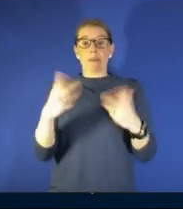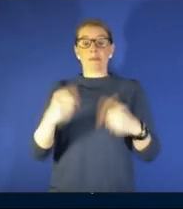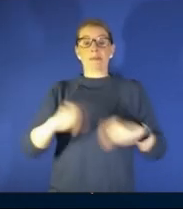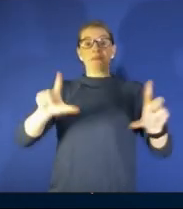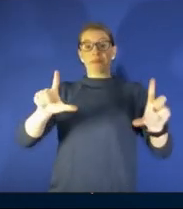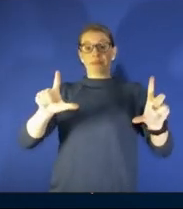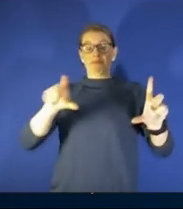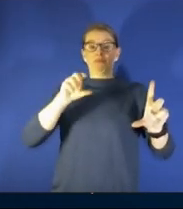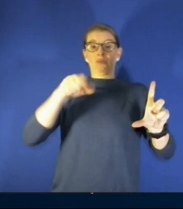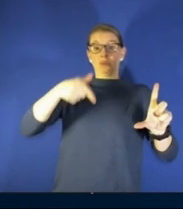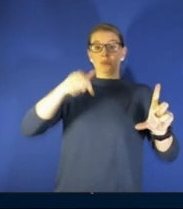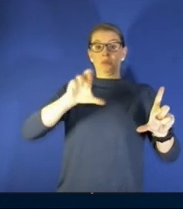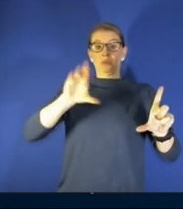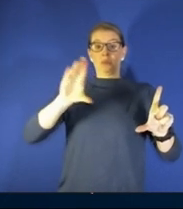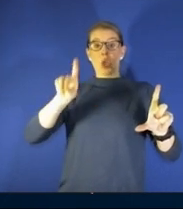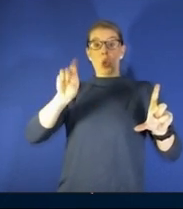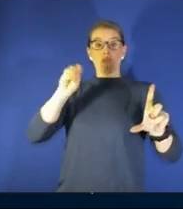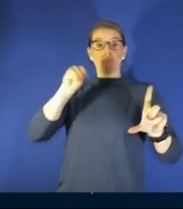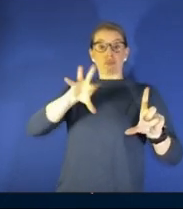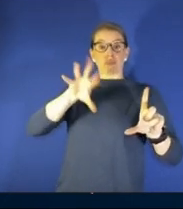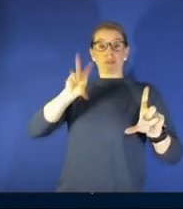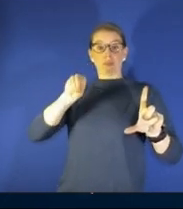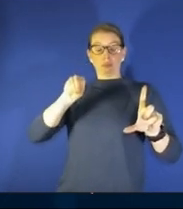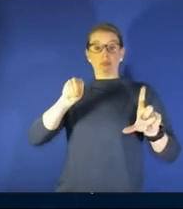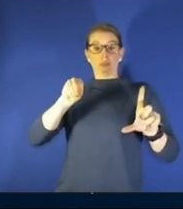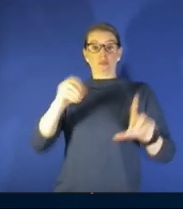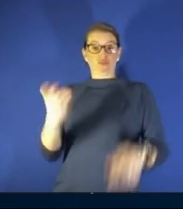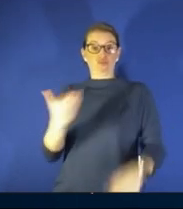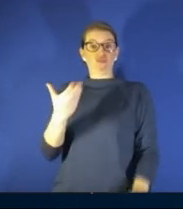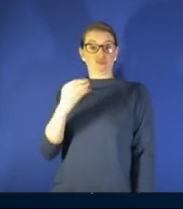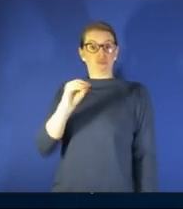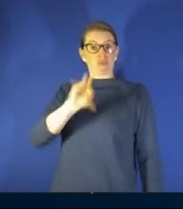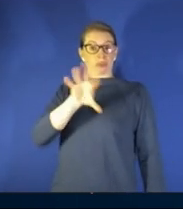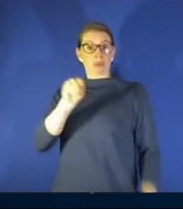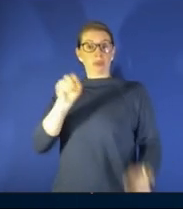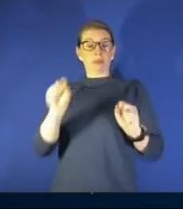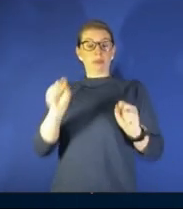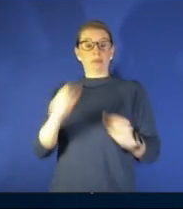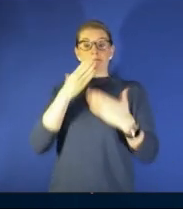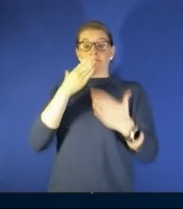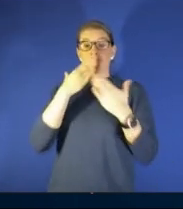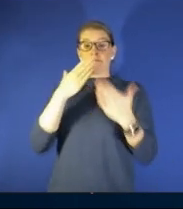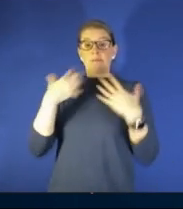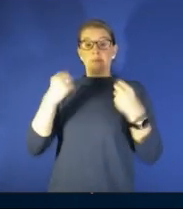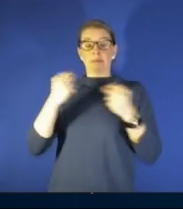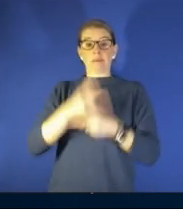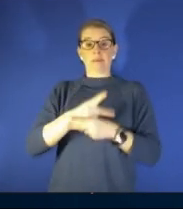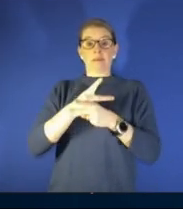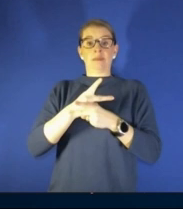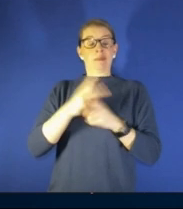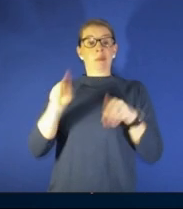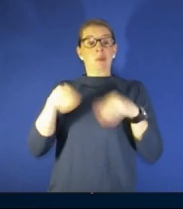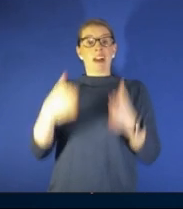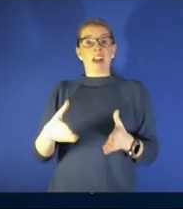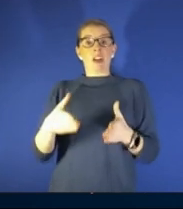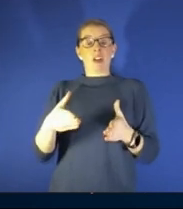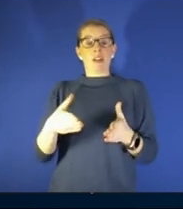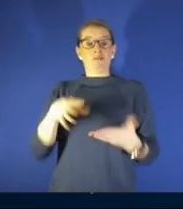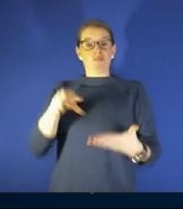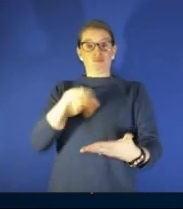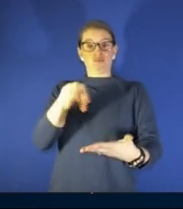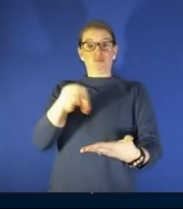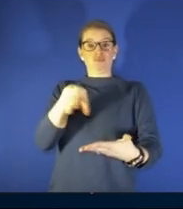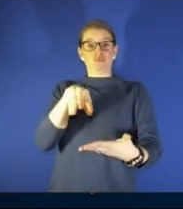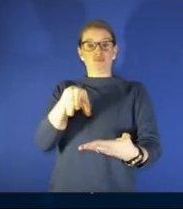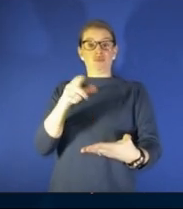qr code so you can do just that you can thank a health care provider just open your camera on your phone and you can just hover over that qr code